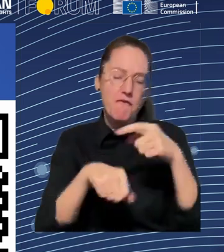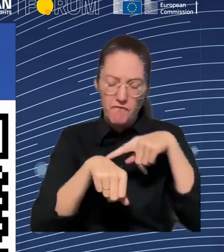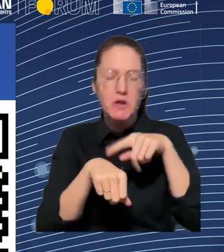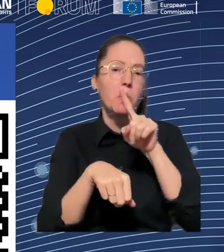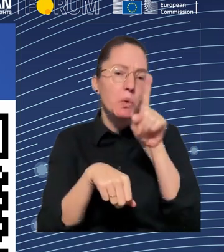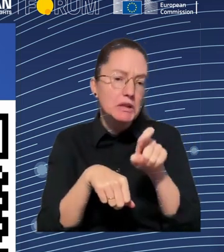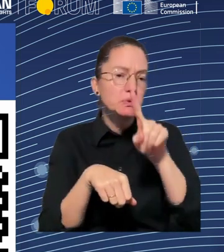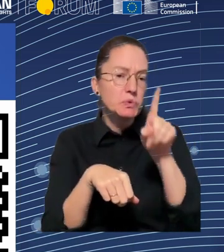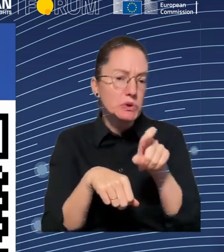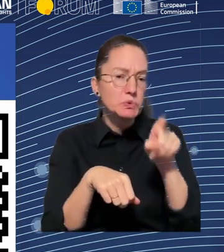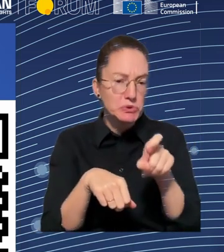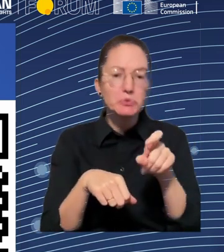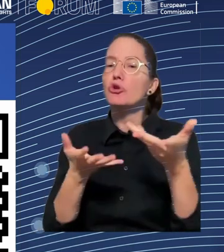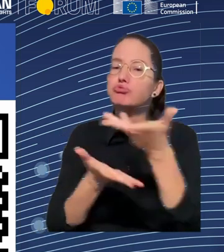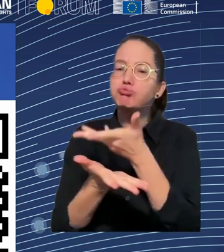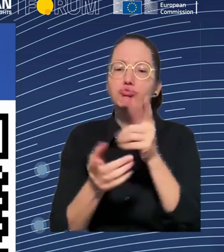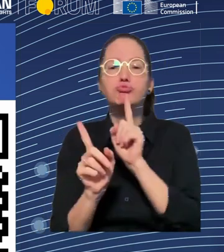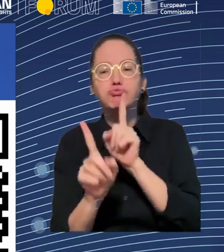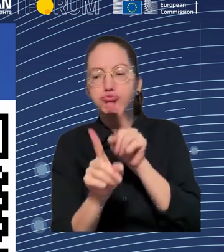get started. Jeremias,